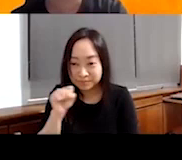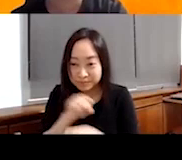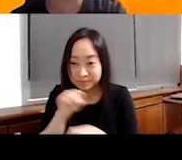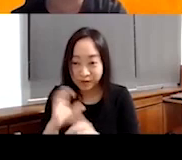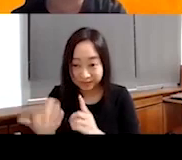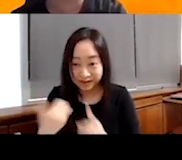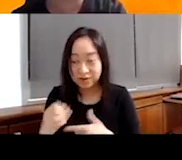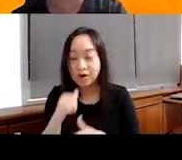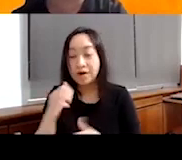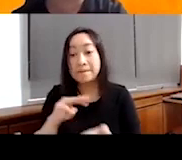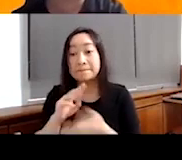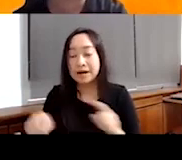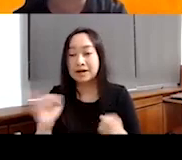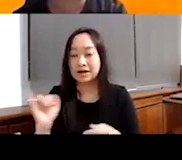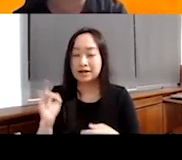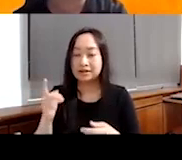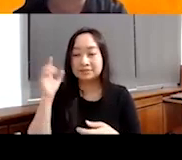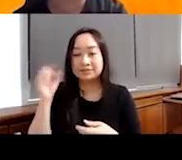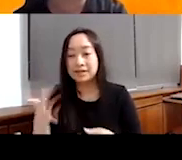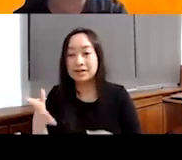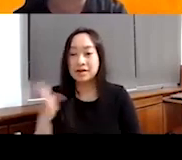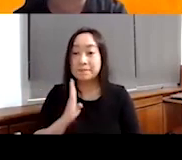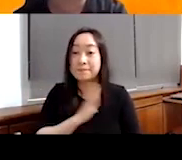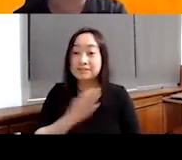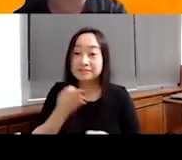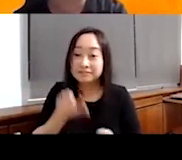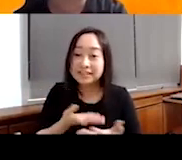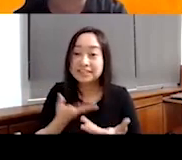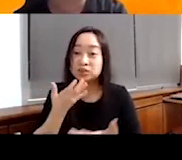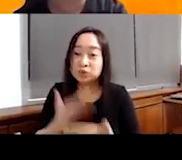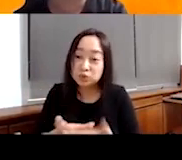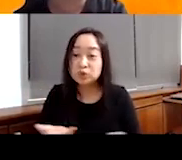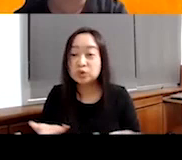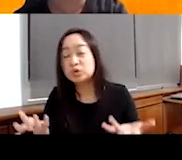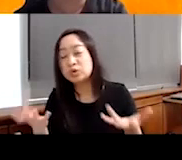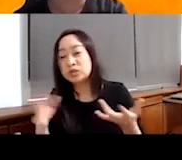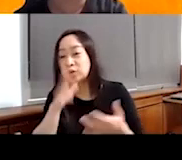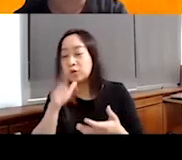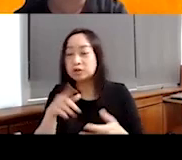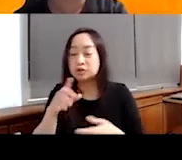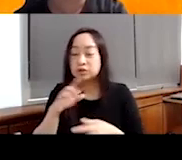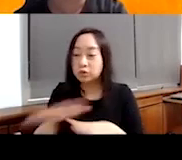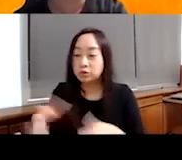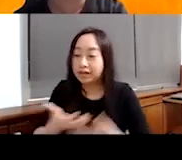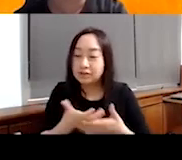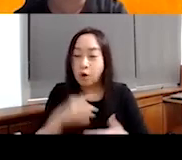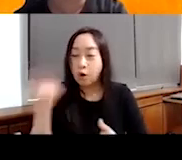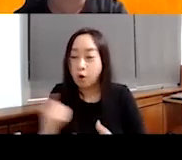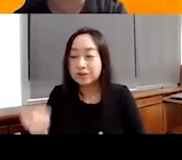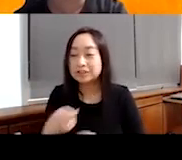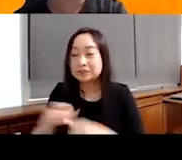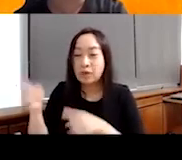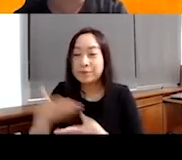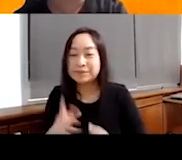breastfeeding isn't good. Don't pick up the baby too much. You'll spoil it. There's no need to hold the baby. All you need to do is this and that